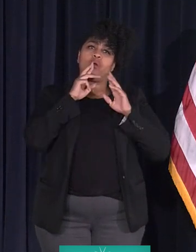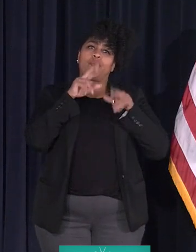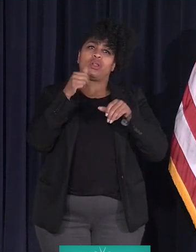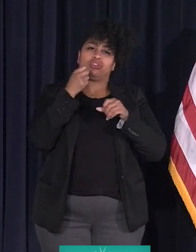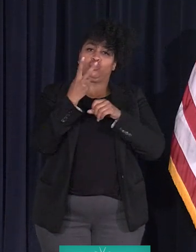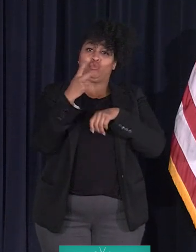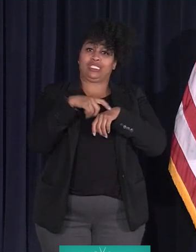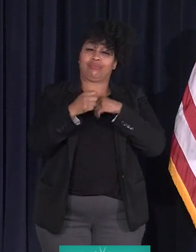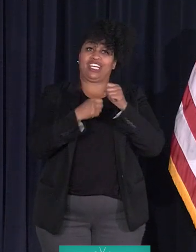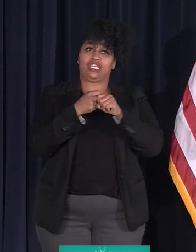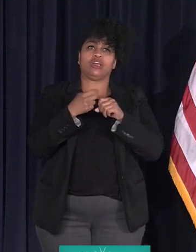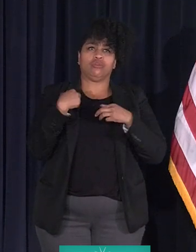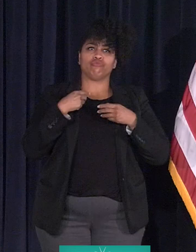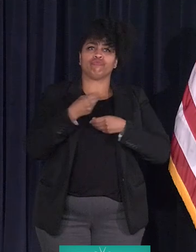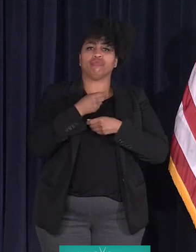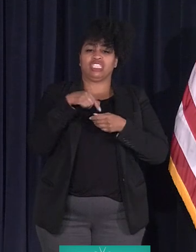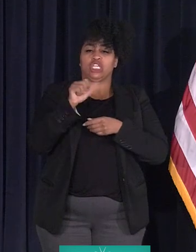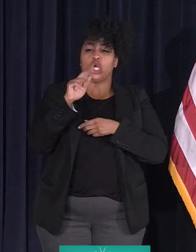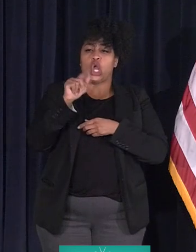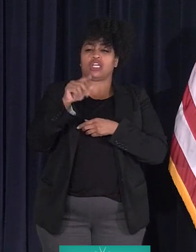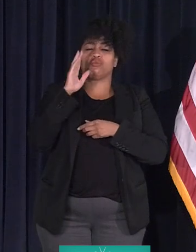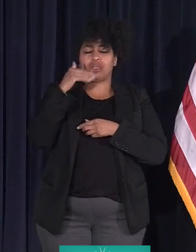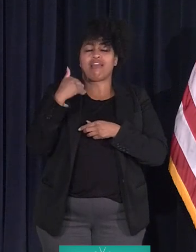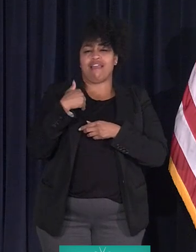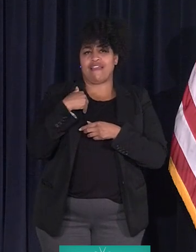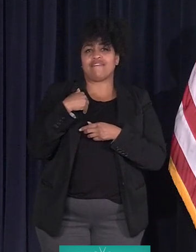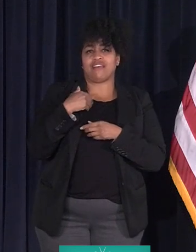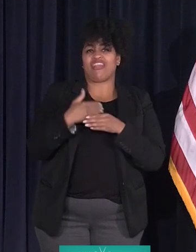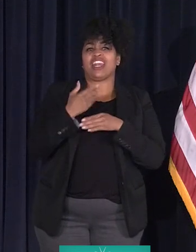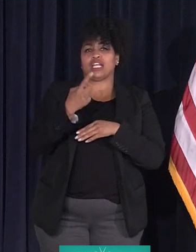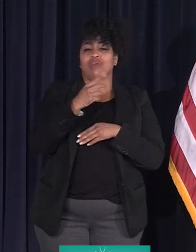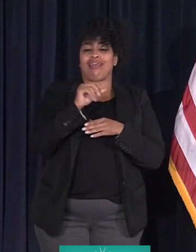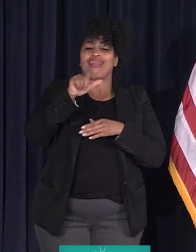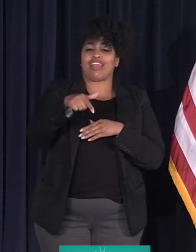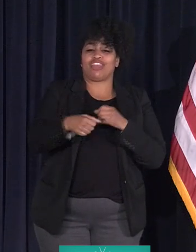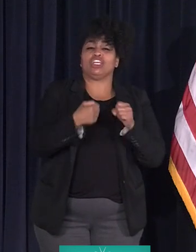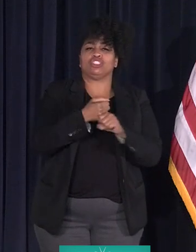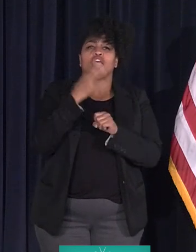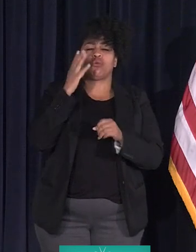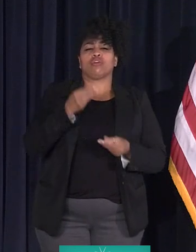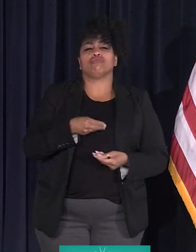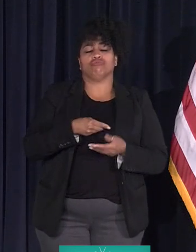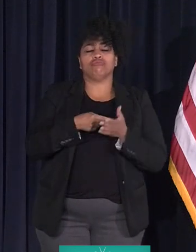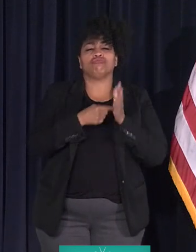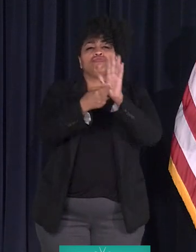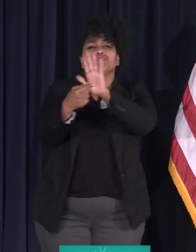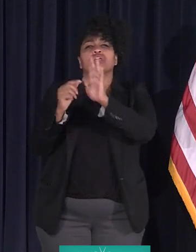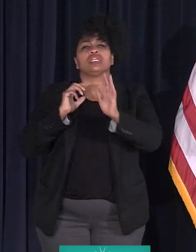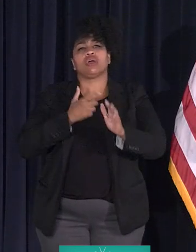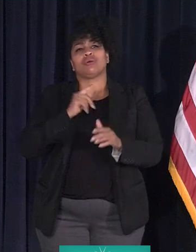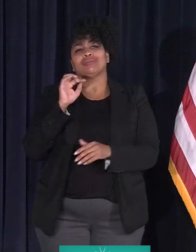Coming this August will be the next version of that. And then later this year, we will release our tax abatement report.